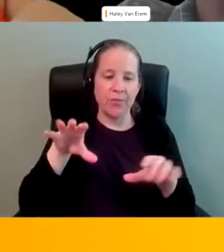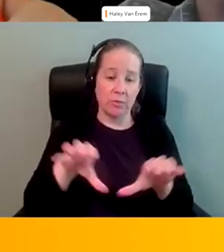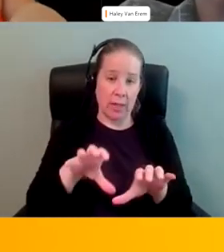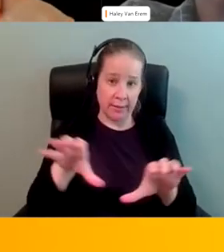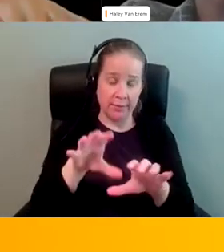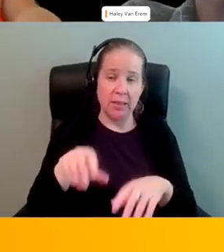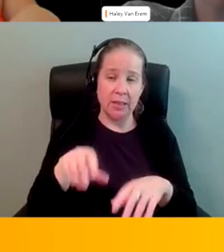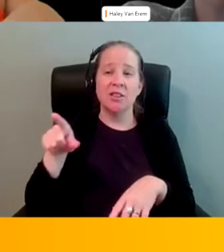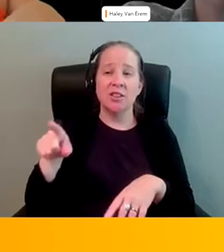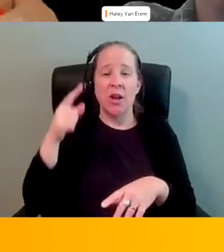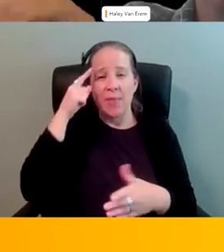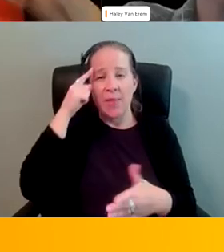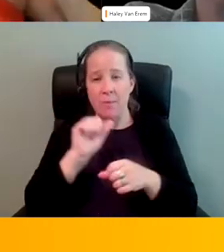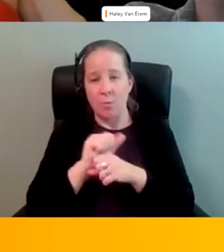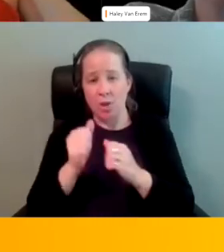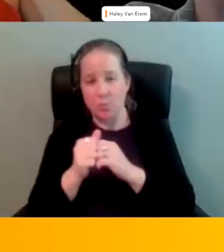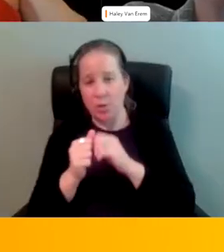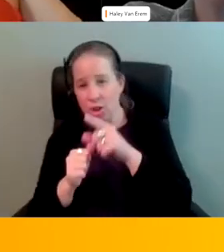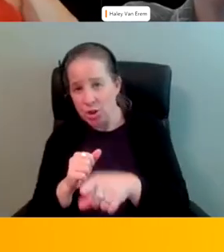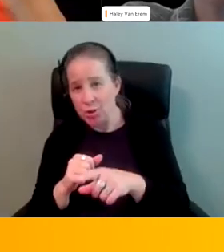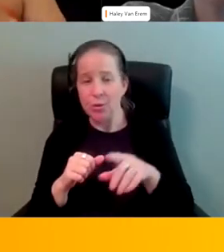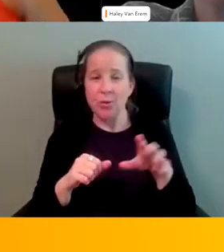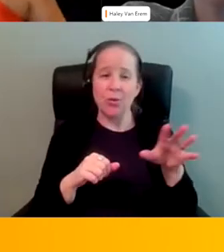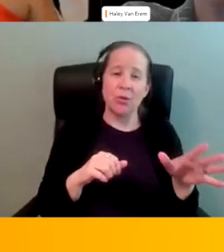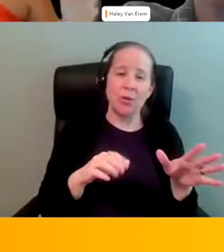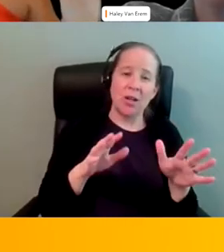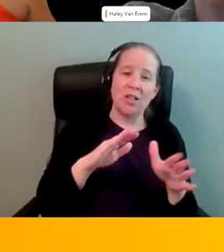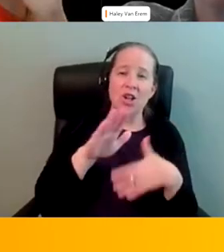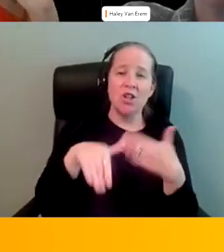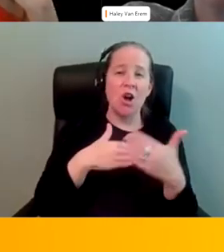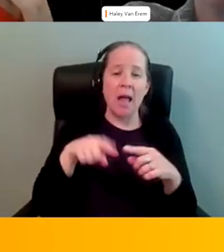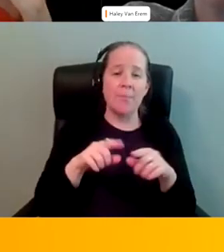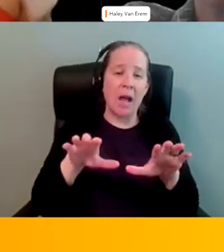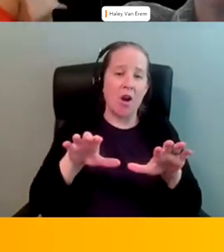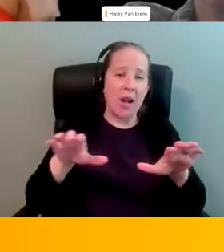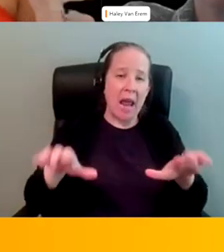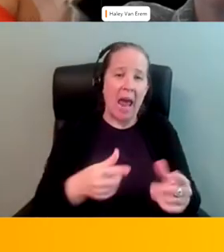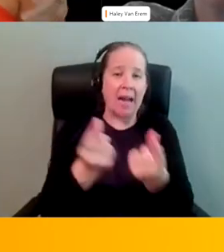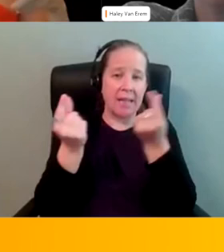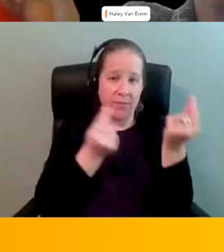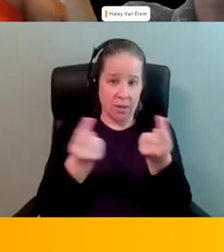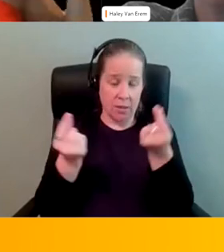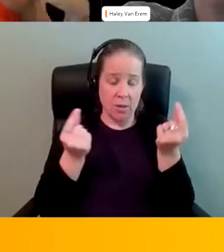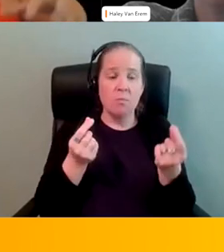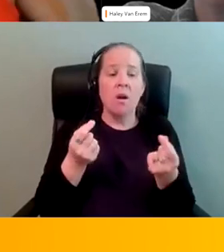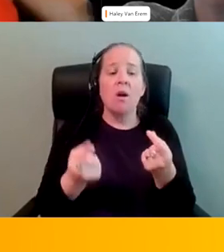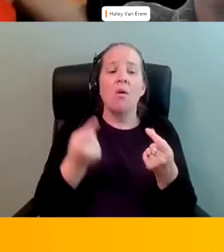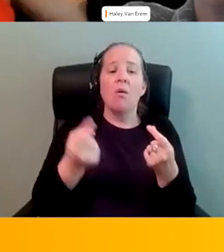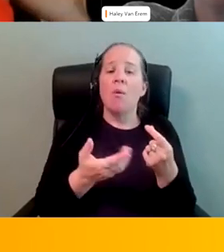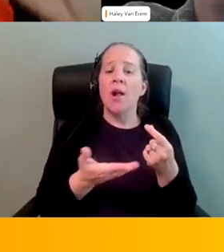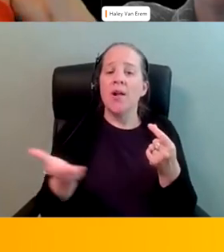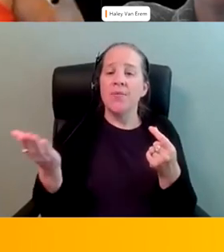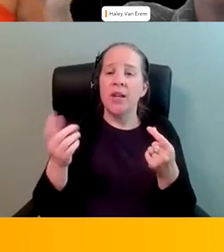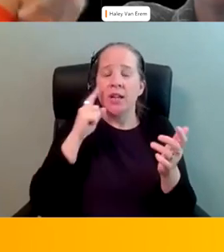think probably works with you candace this is all about activism and one of the things i mean the